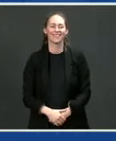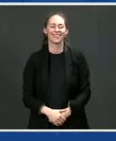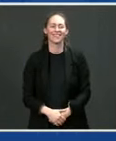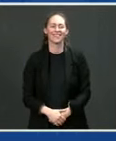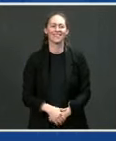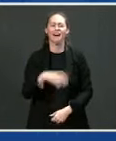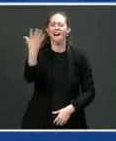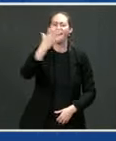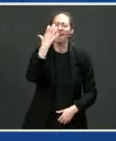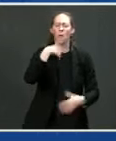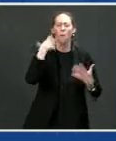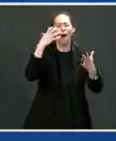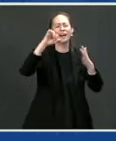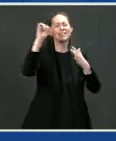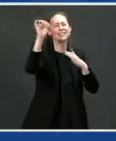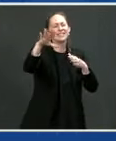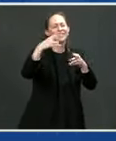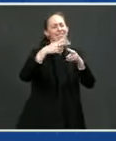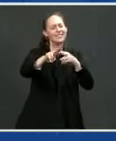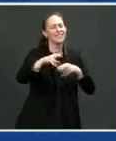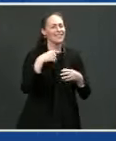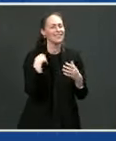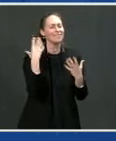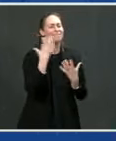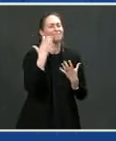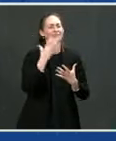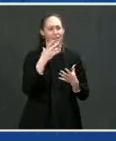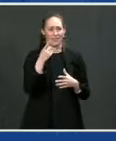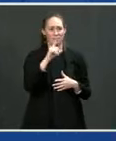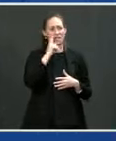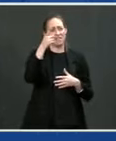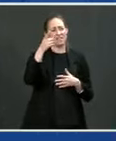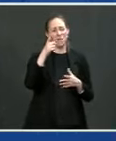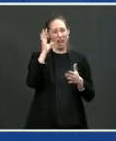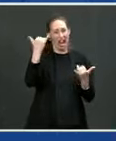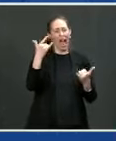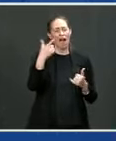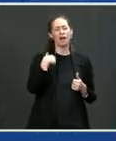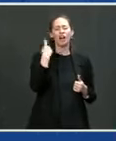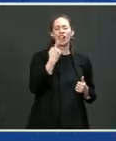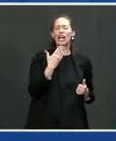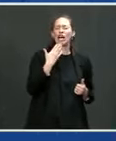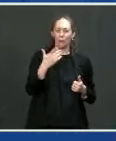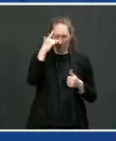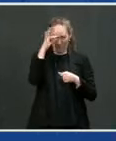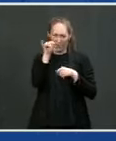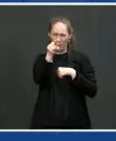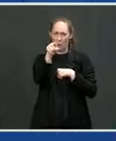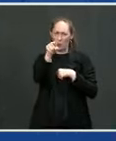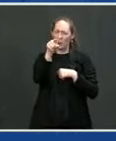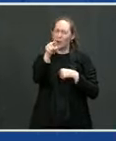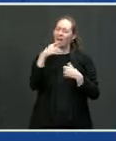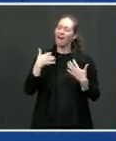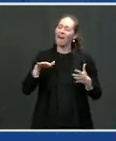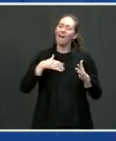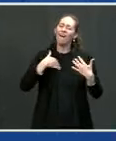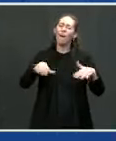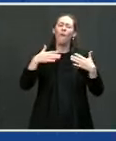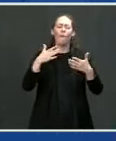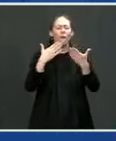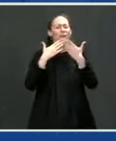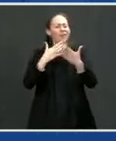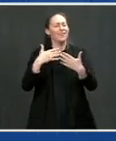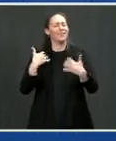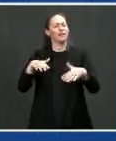to you. The fact is you're making me look good. I have overwhelming. No, I mean it. I have overwhelming confidence in